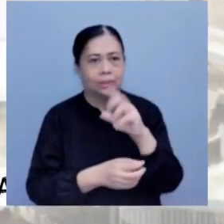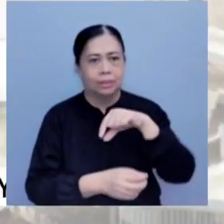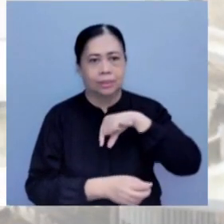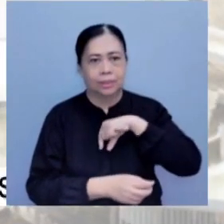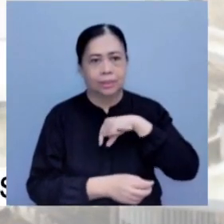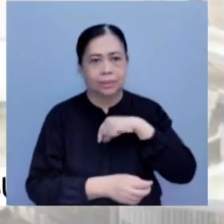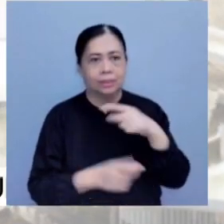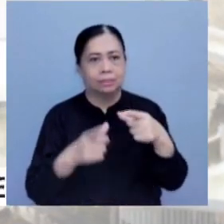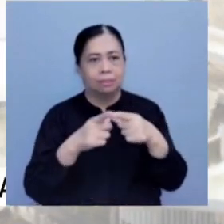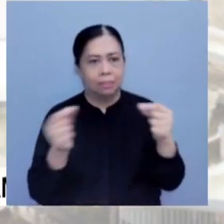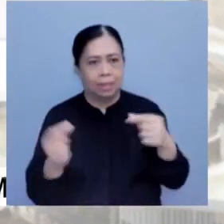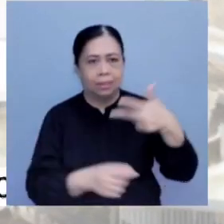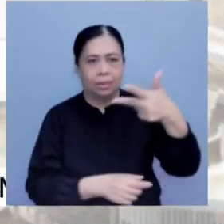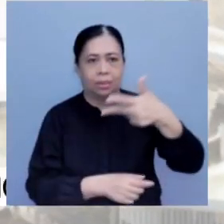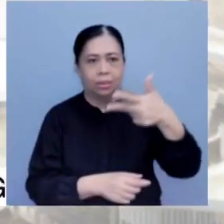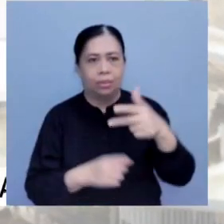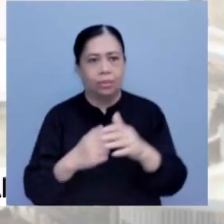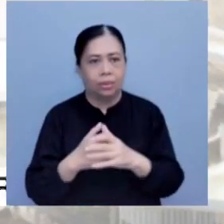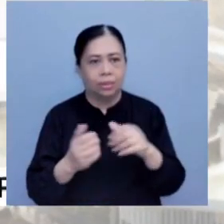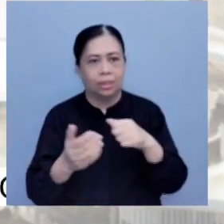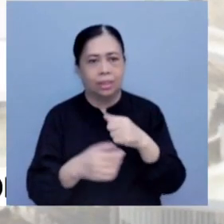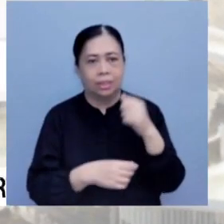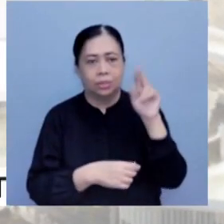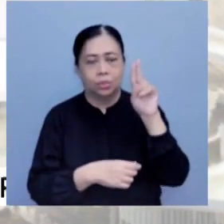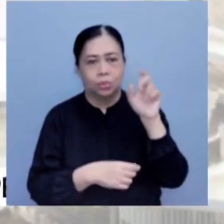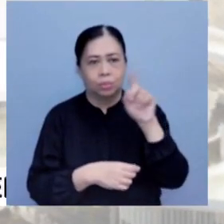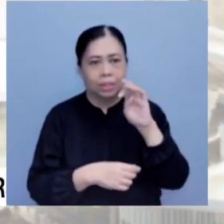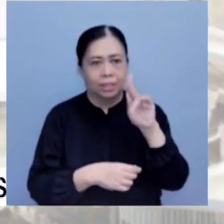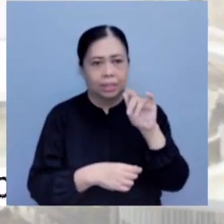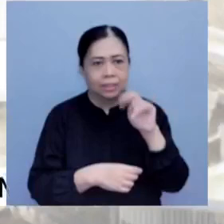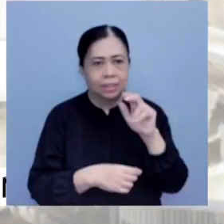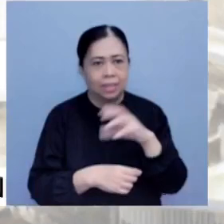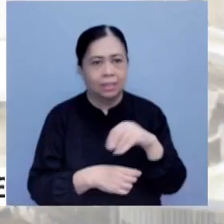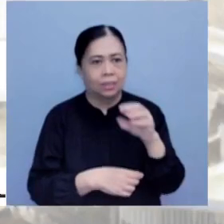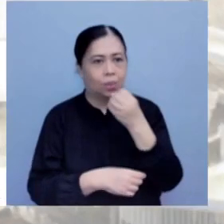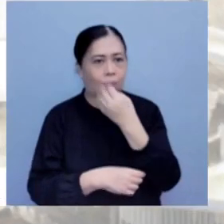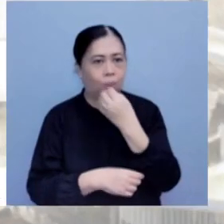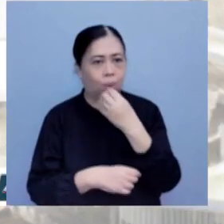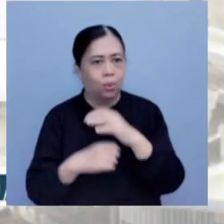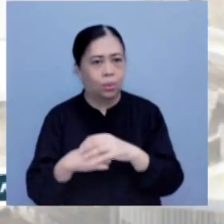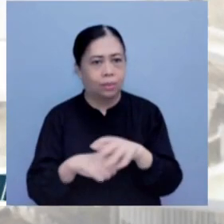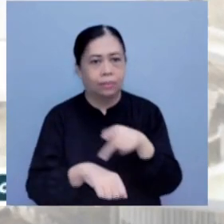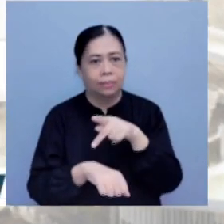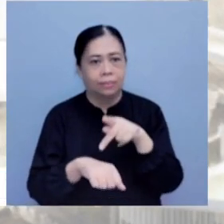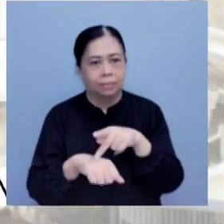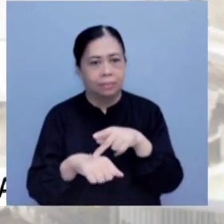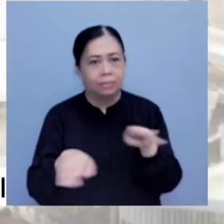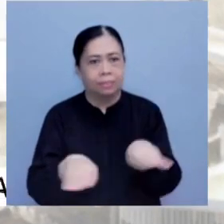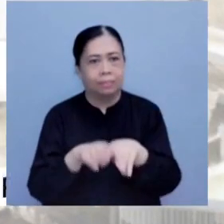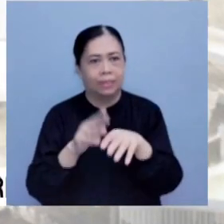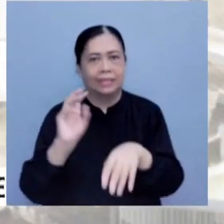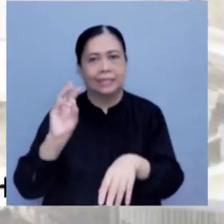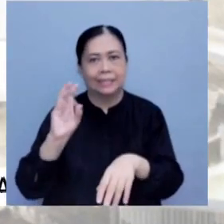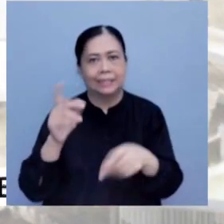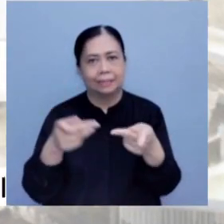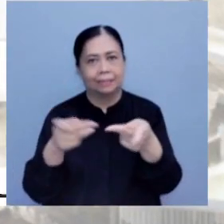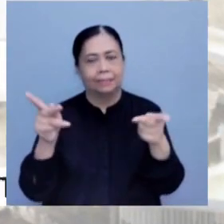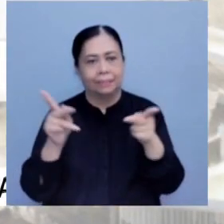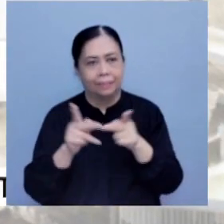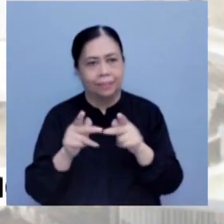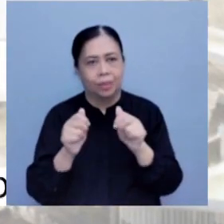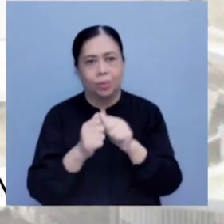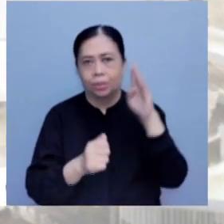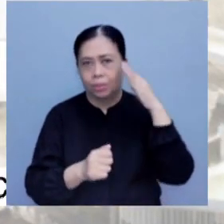Japan is in third place, followed by Uzbekistan and Hong Kong. The Philippines is tied in 16th place with a bronze